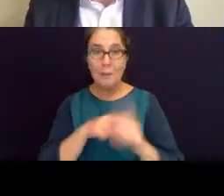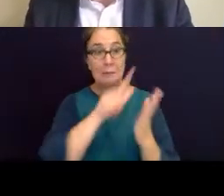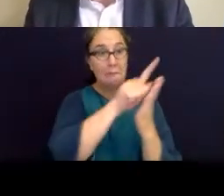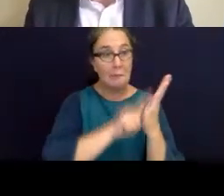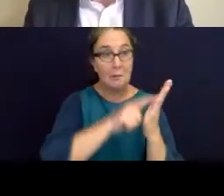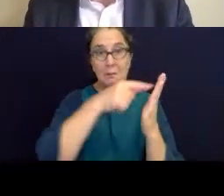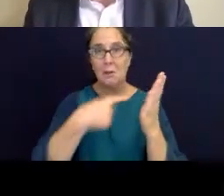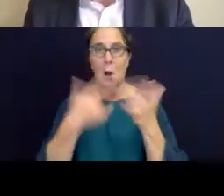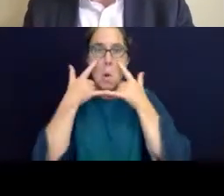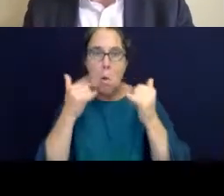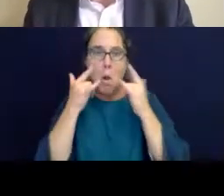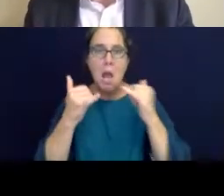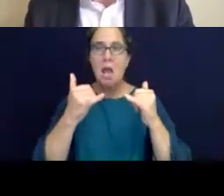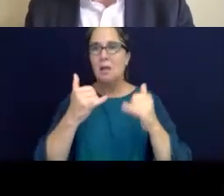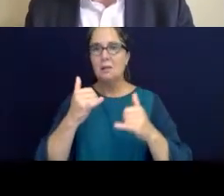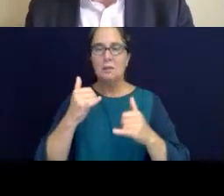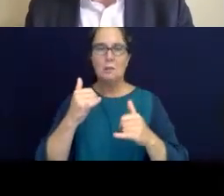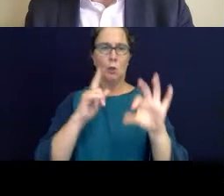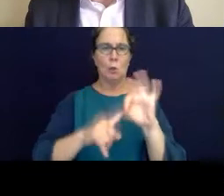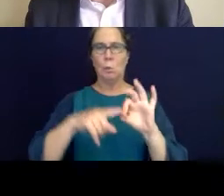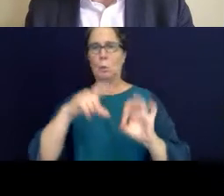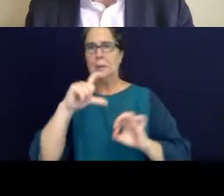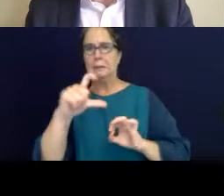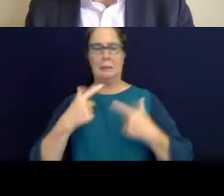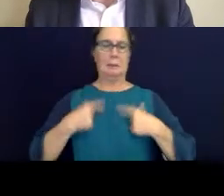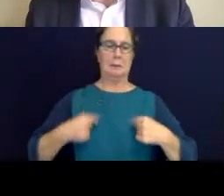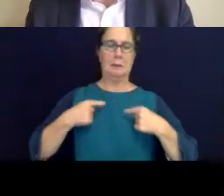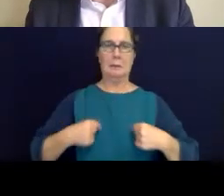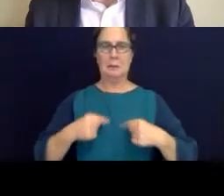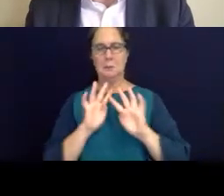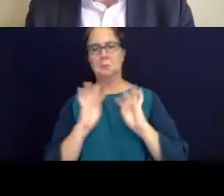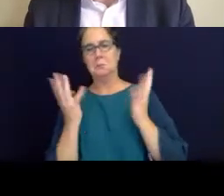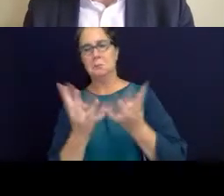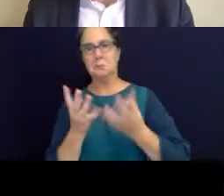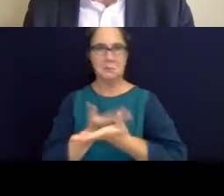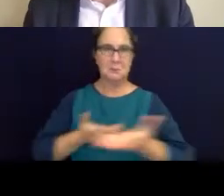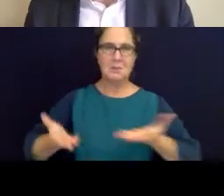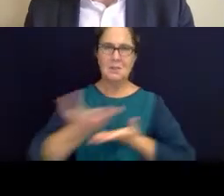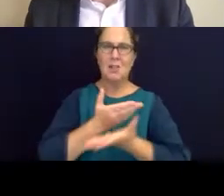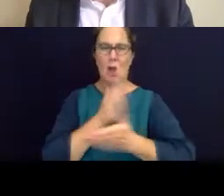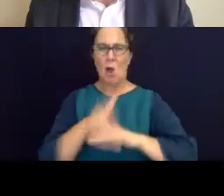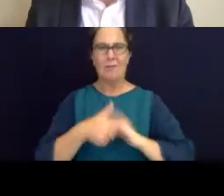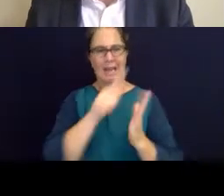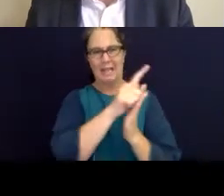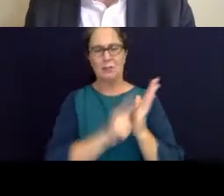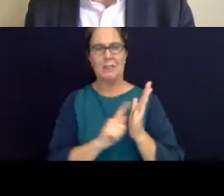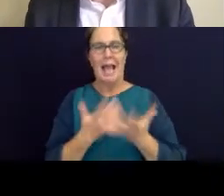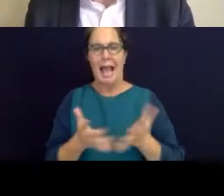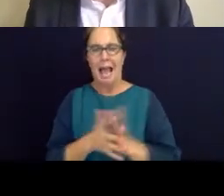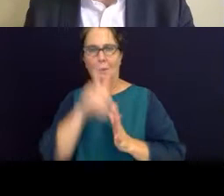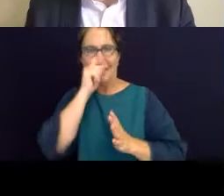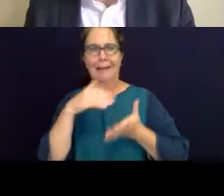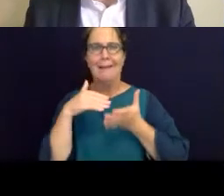lawyers and Queen's Council sitting around tables and discussing what legislatively they can do to help women in these